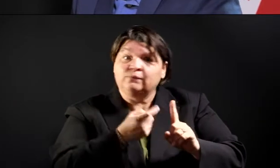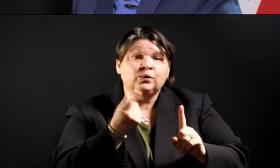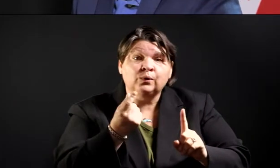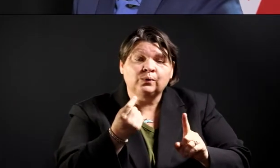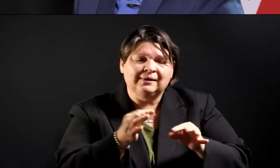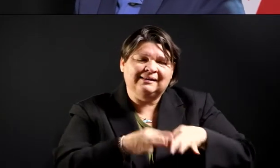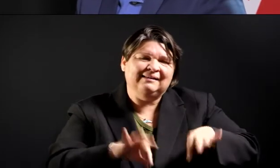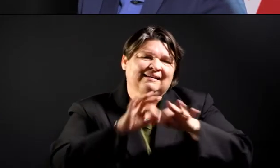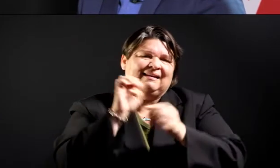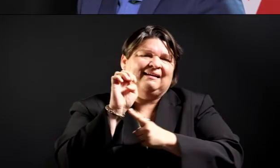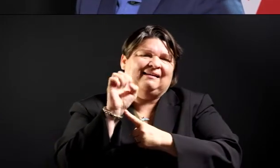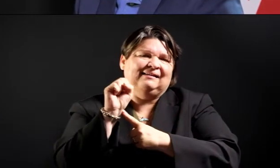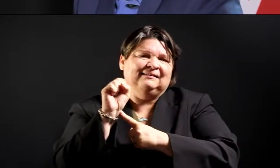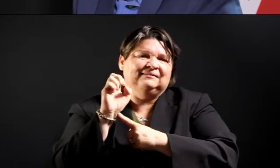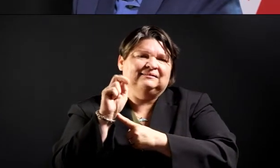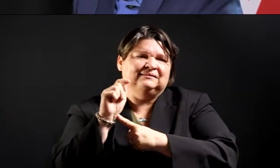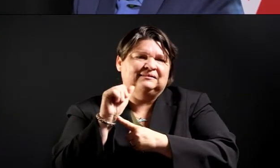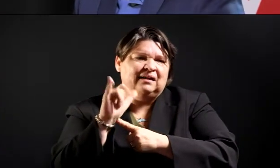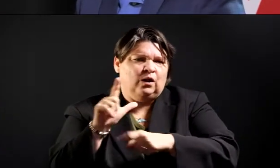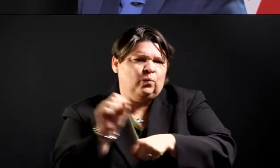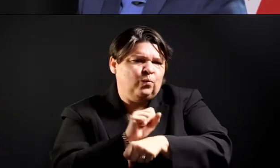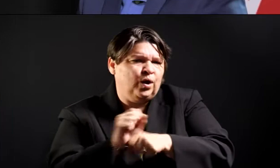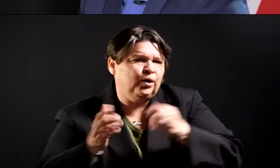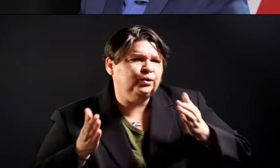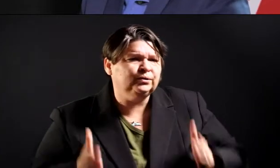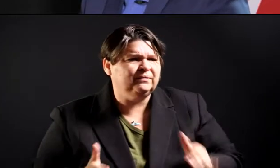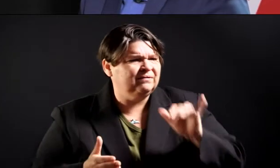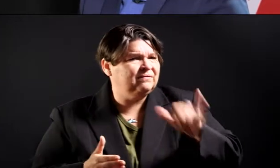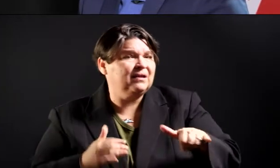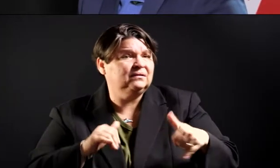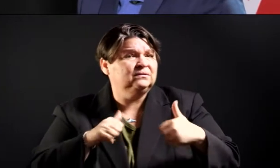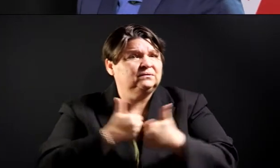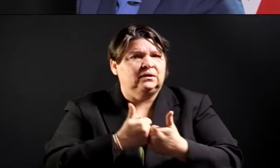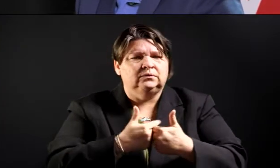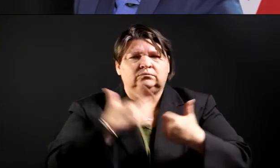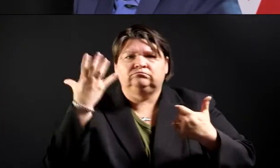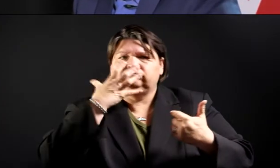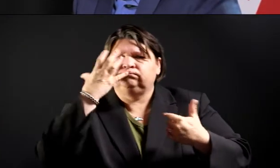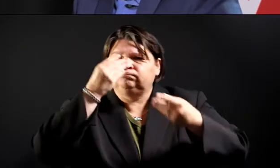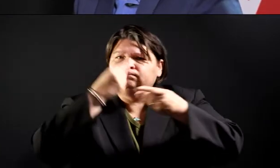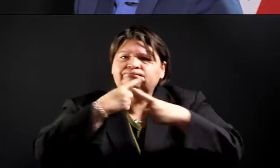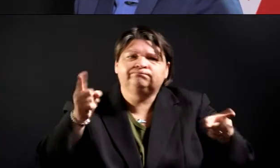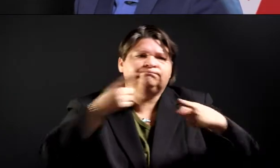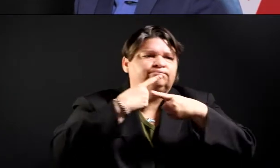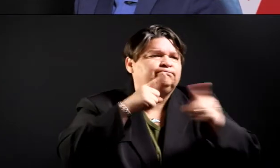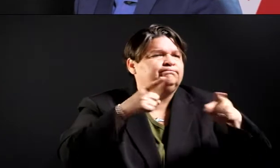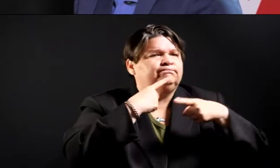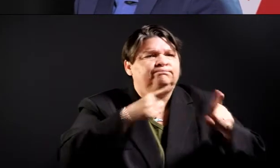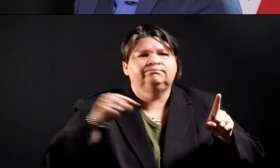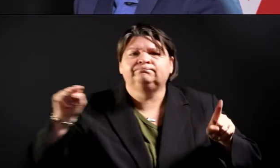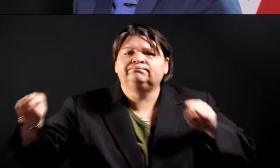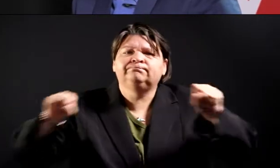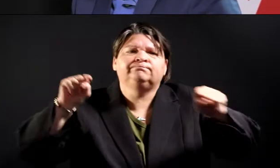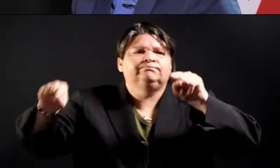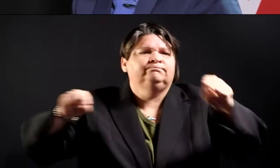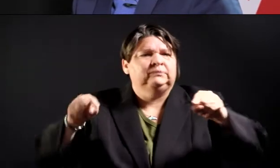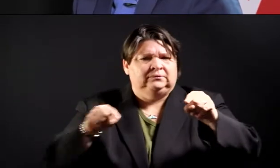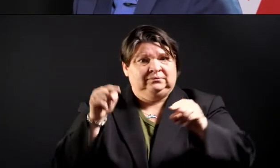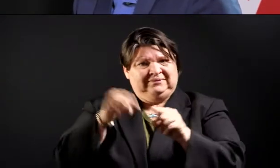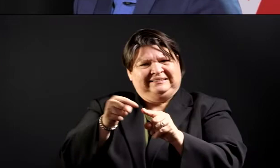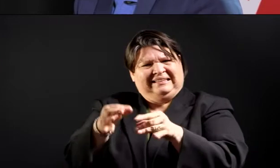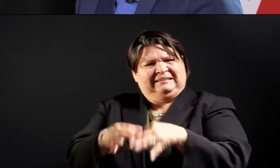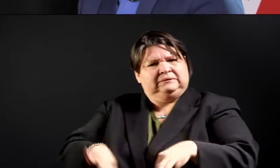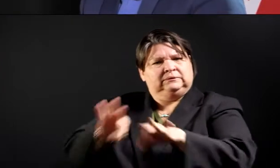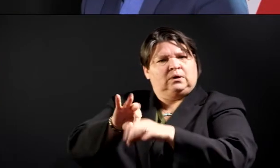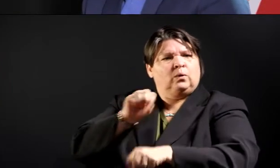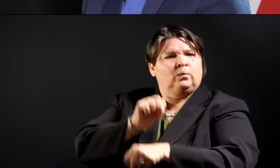still a challenge. We have to do better in that regard. We've discussed strategies on how to get those essential workers to know that